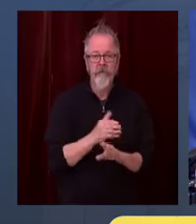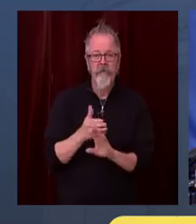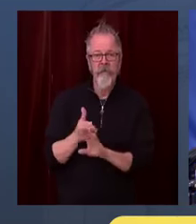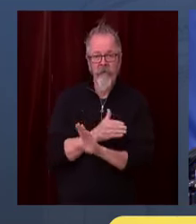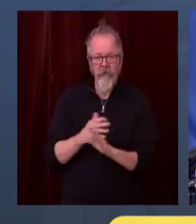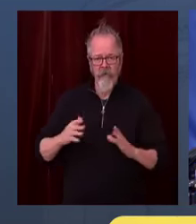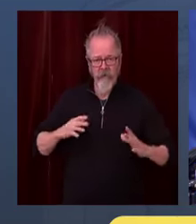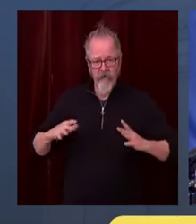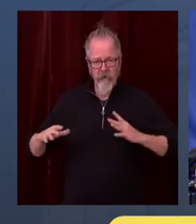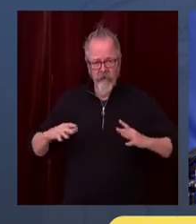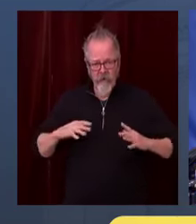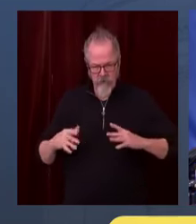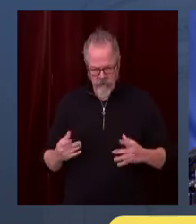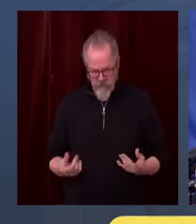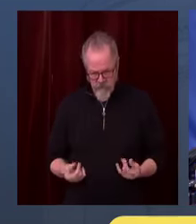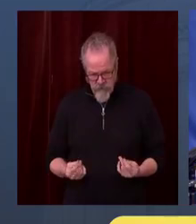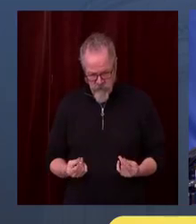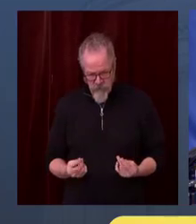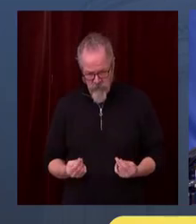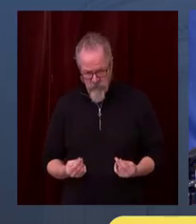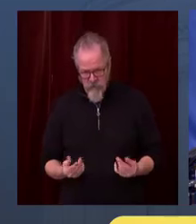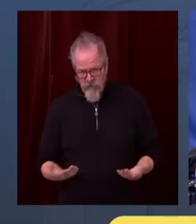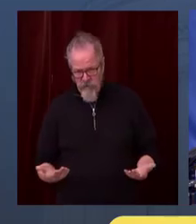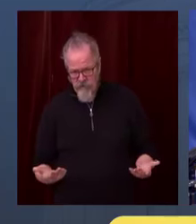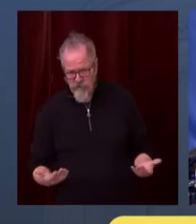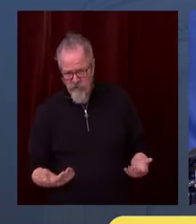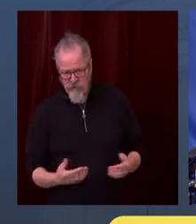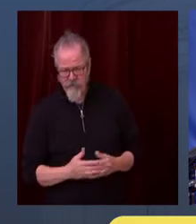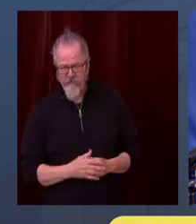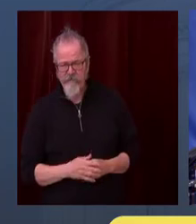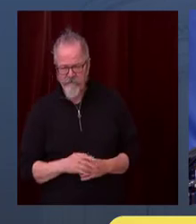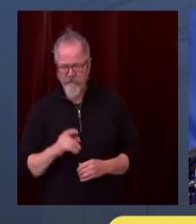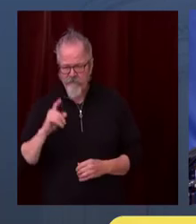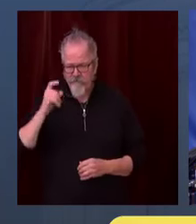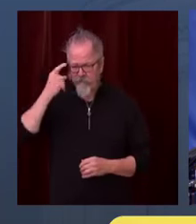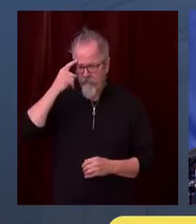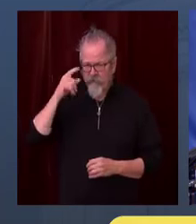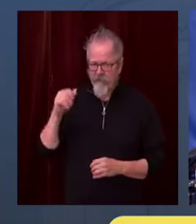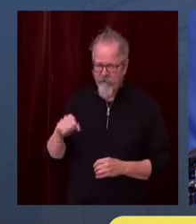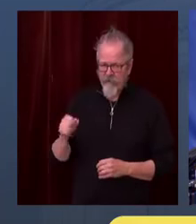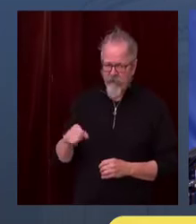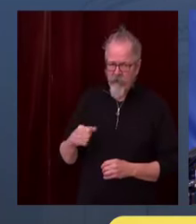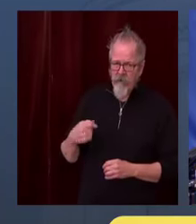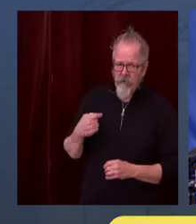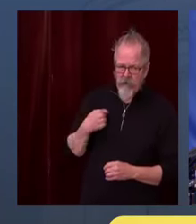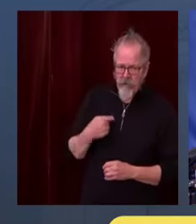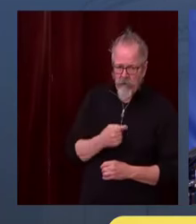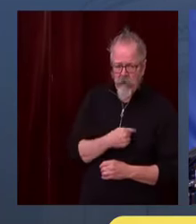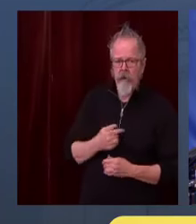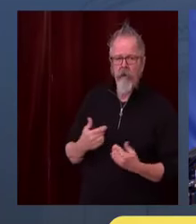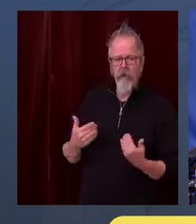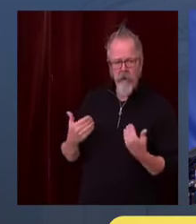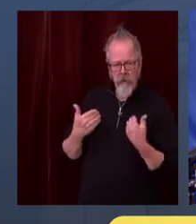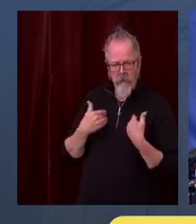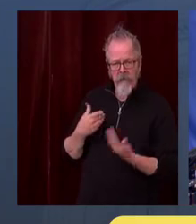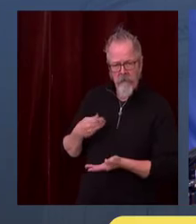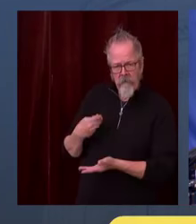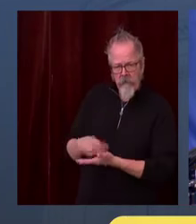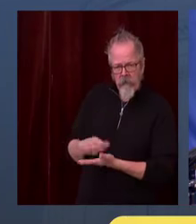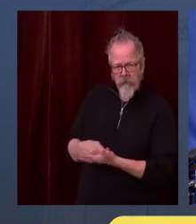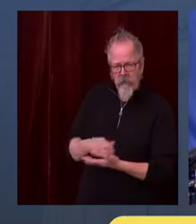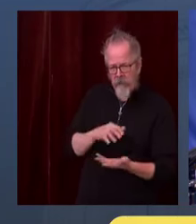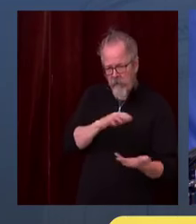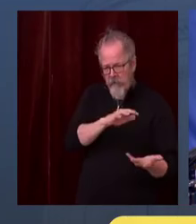figure out the distribution mechanism. As I've indicated, it will probably be grants and loans to businesses. But the